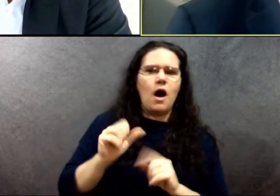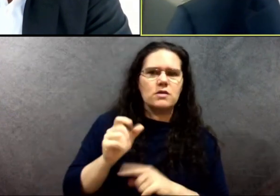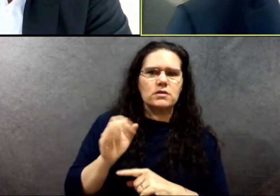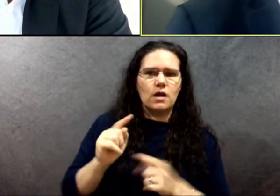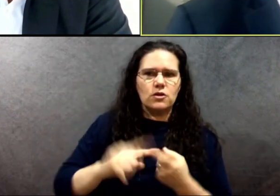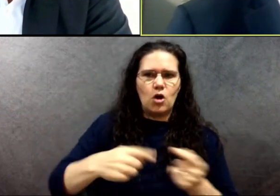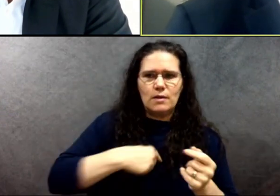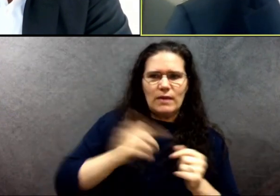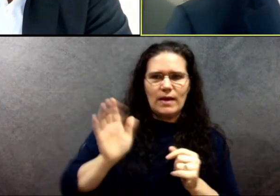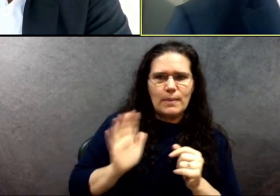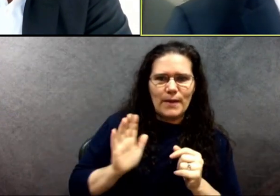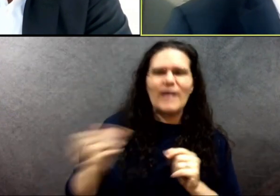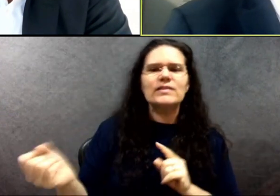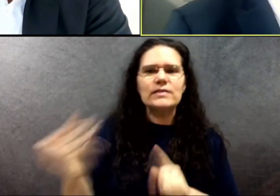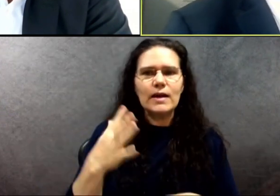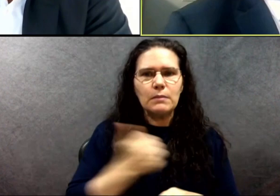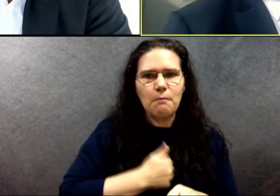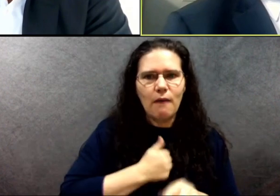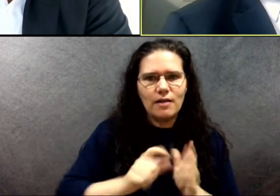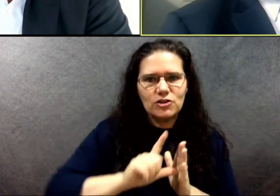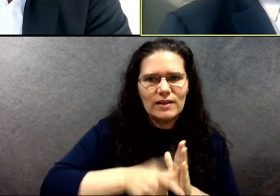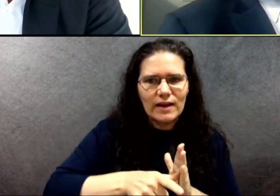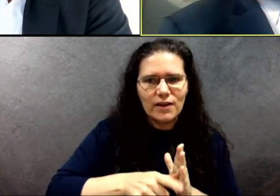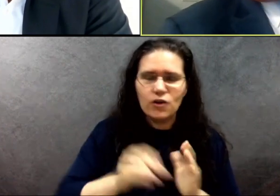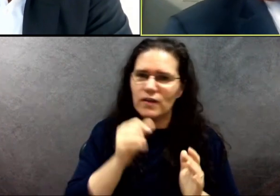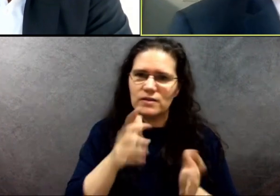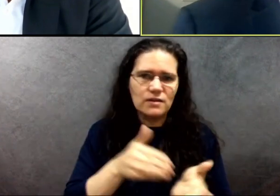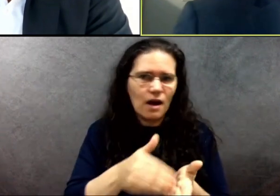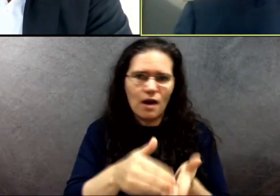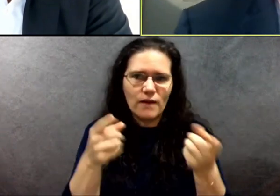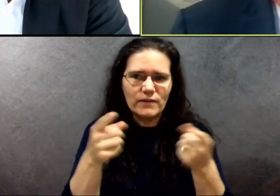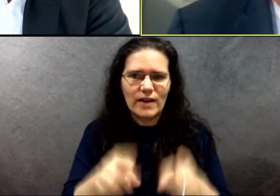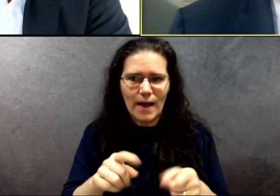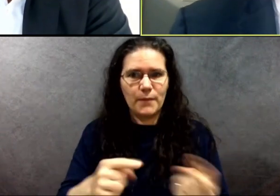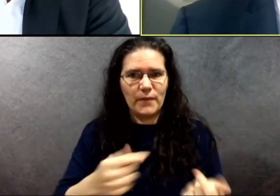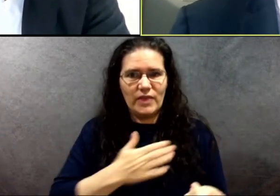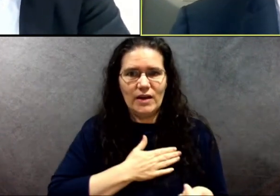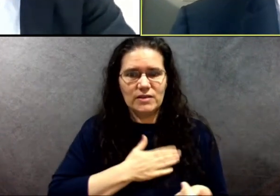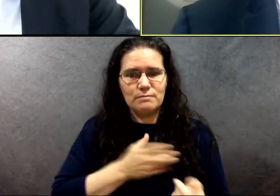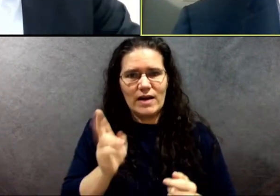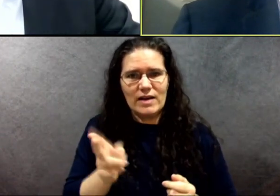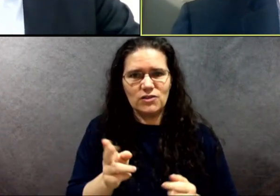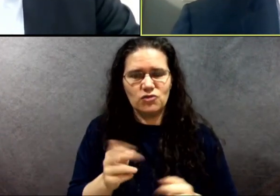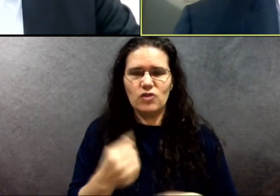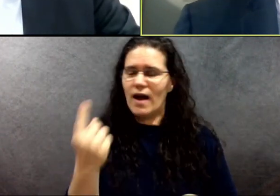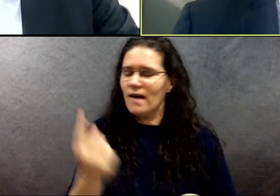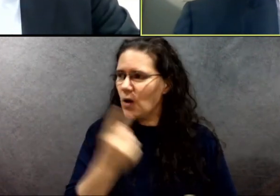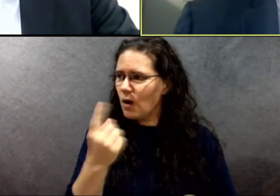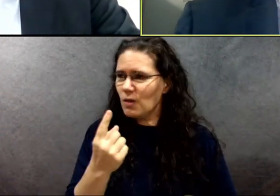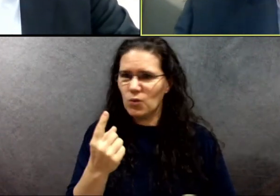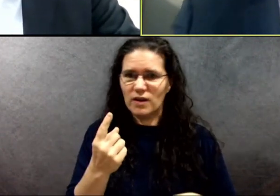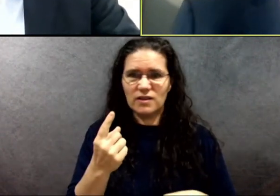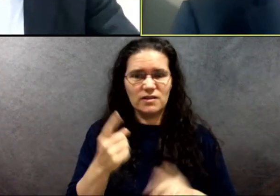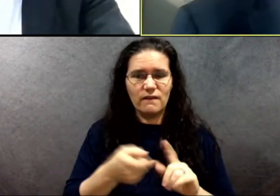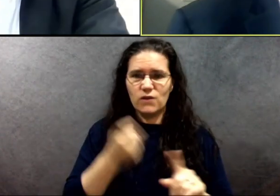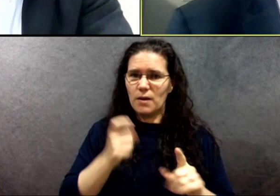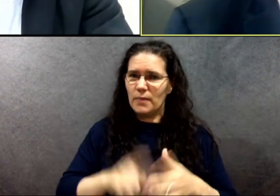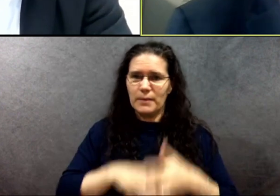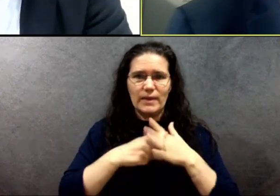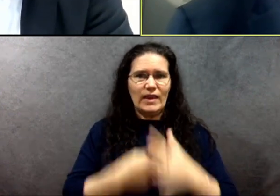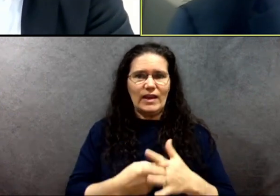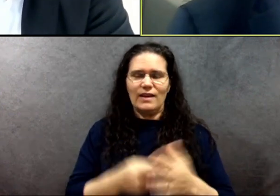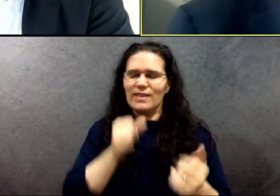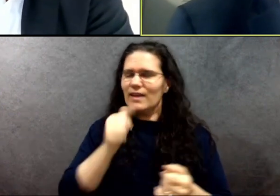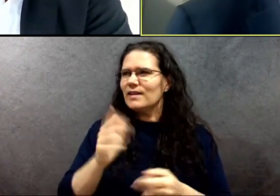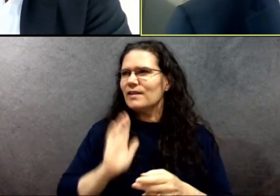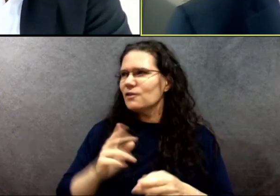job, but that's the way I conduct myself. I've all, I've always, since I started here, they didn't call it procedural